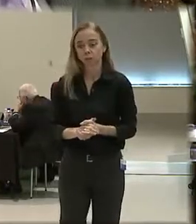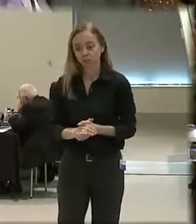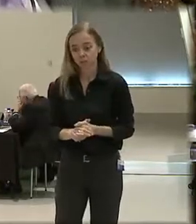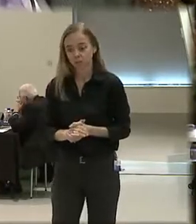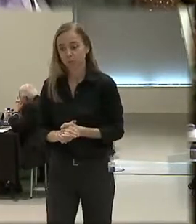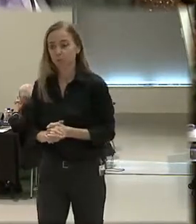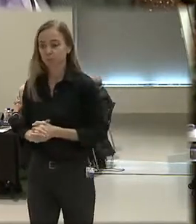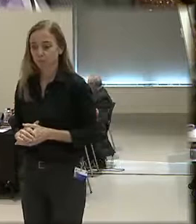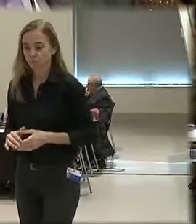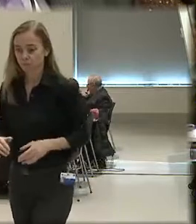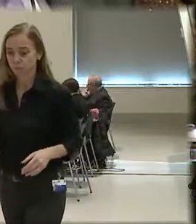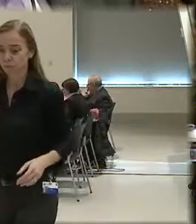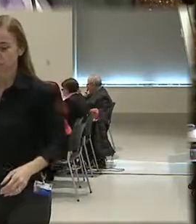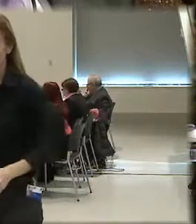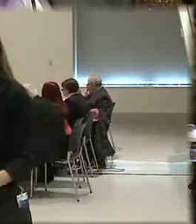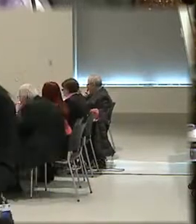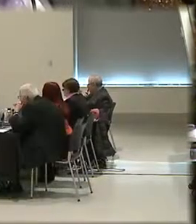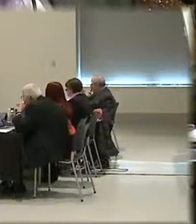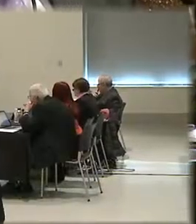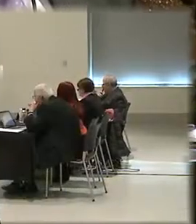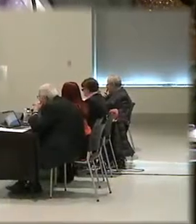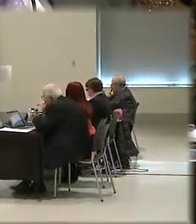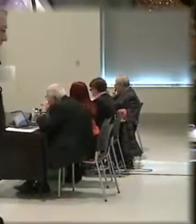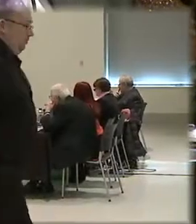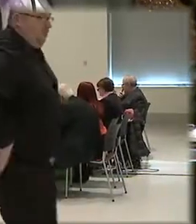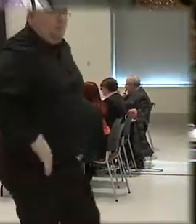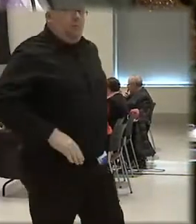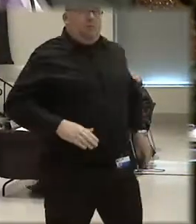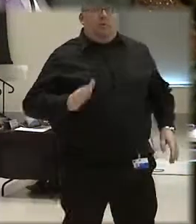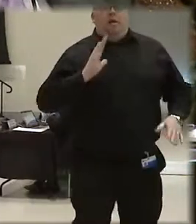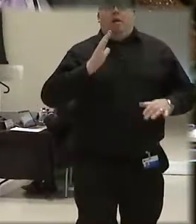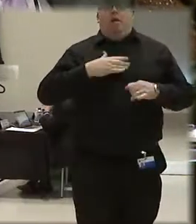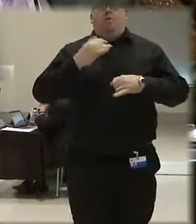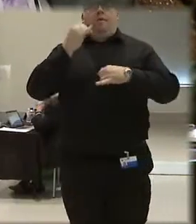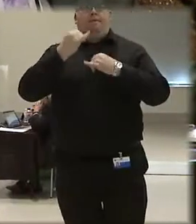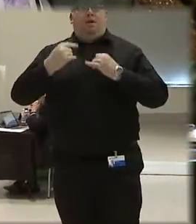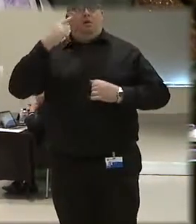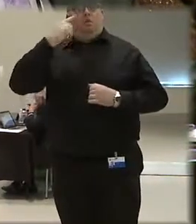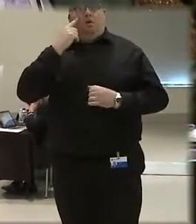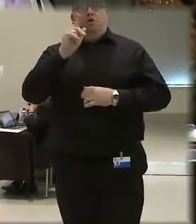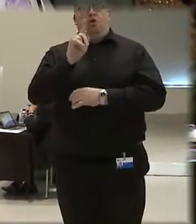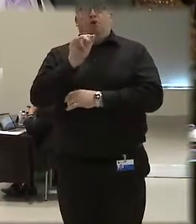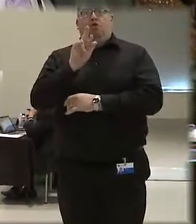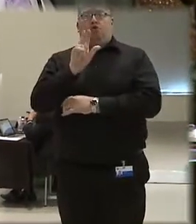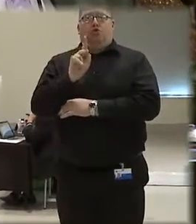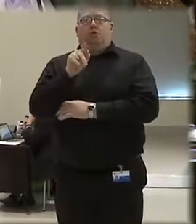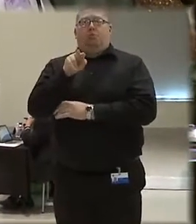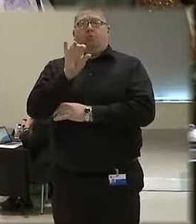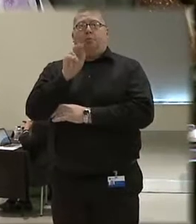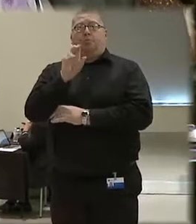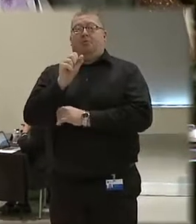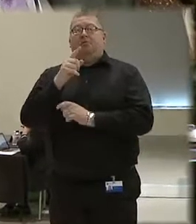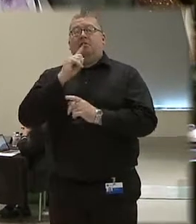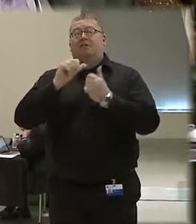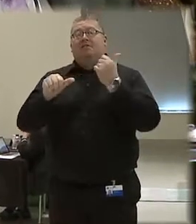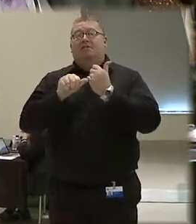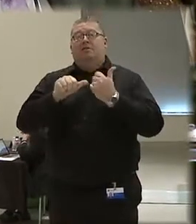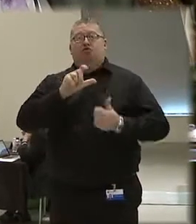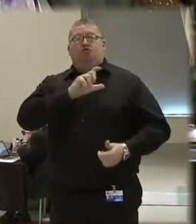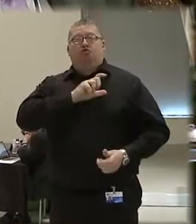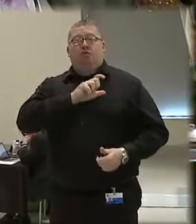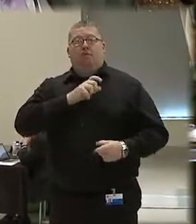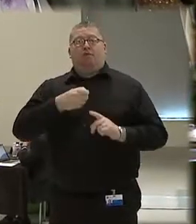final witness on this panel is Kirk Primus, who is Assistant Sheriff in Las Vegas, Metropolitan